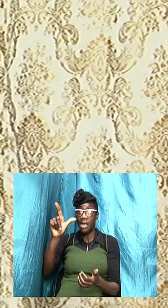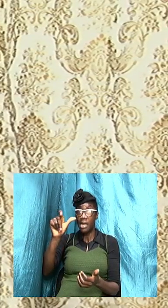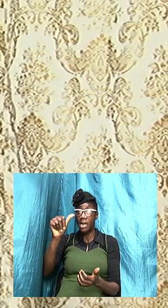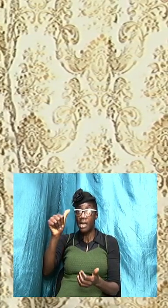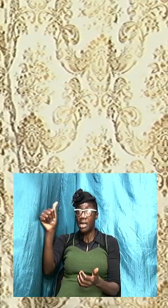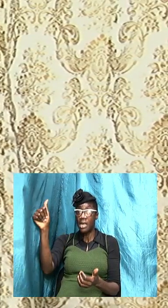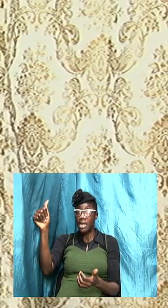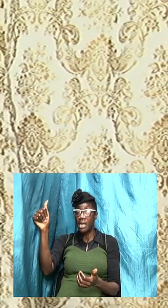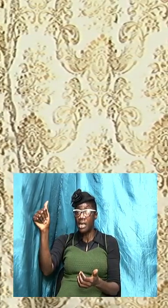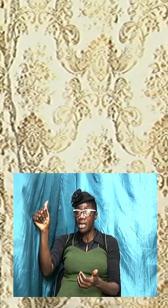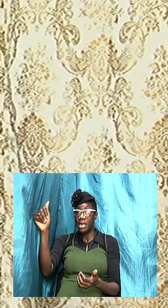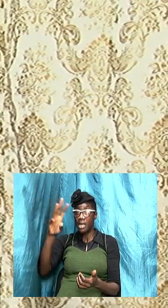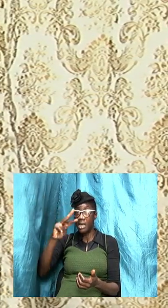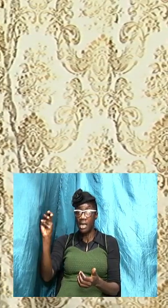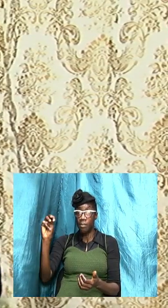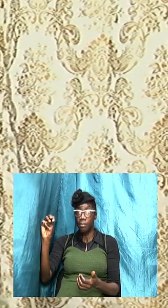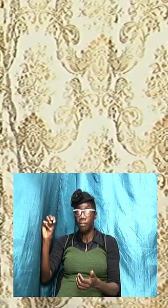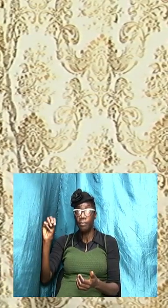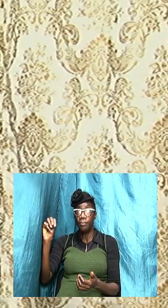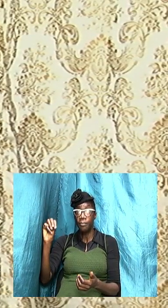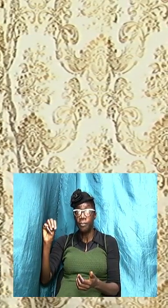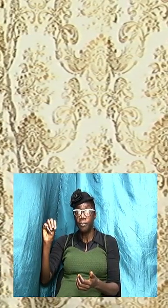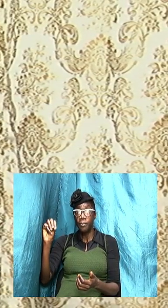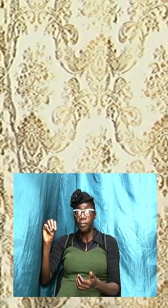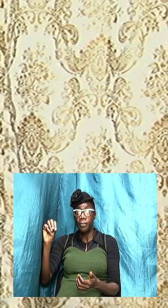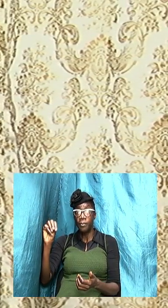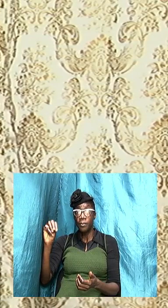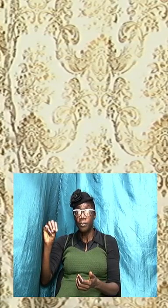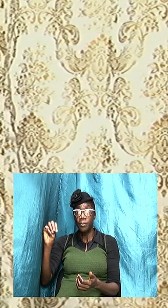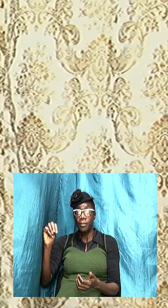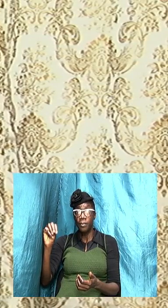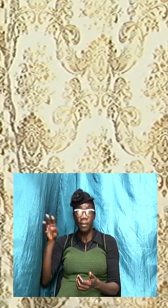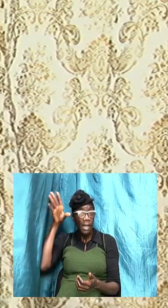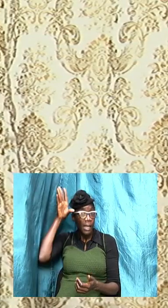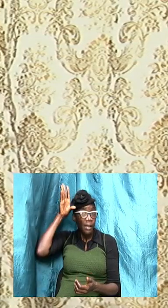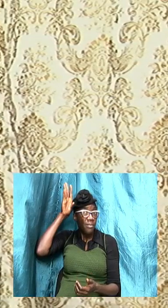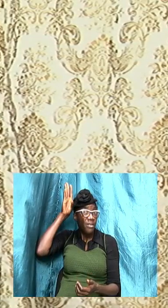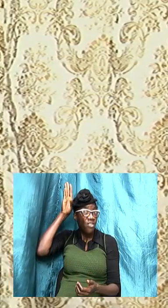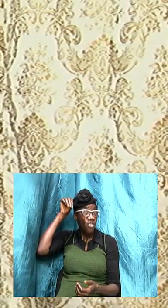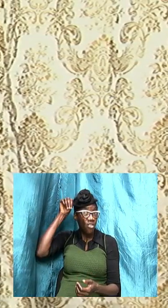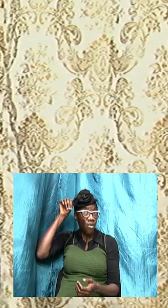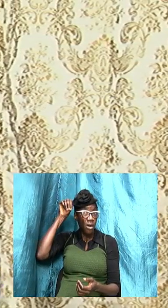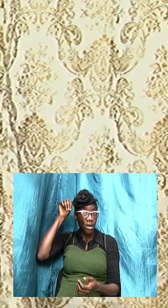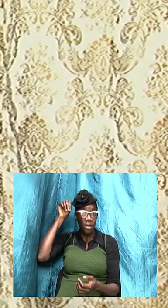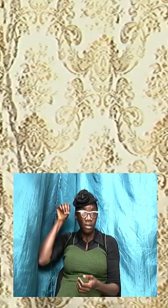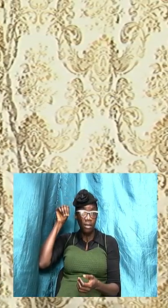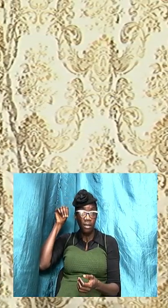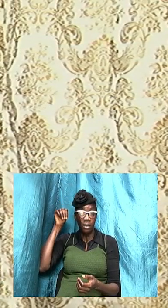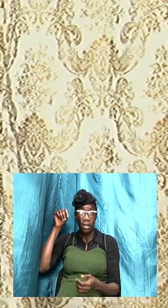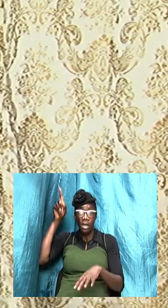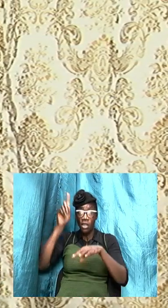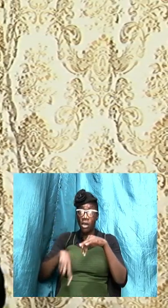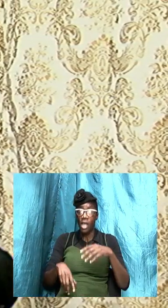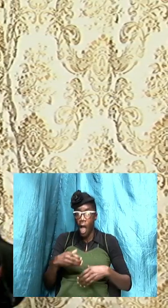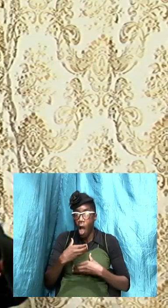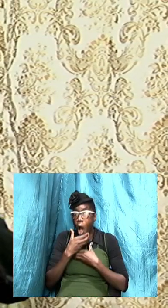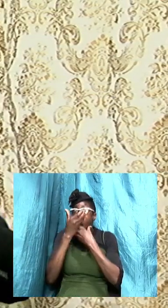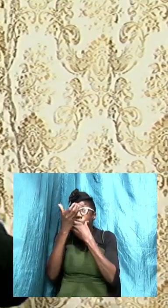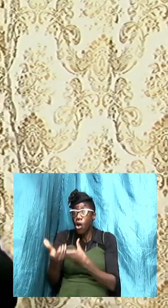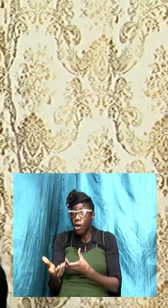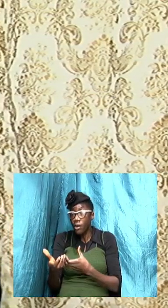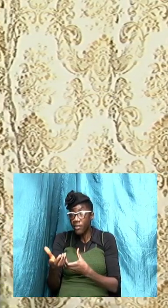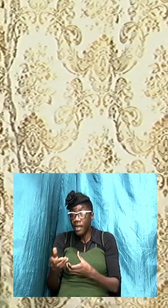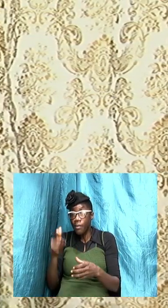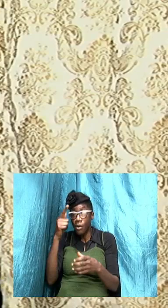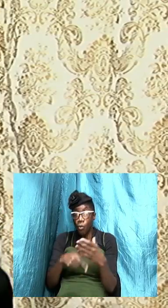suggested to Balaam was that look here you can't curse them so what you are going to have to do now is to get